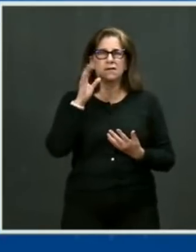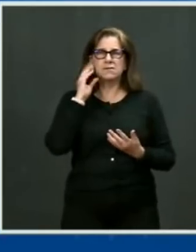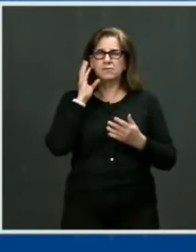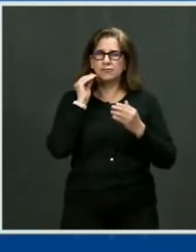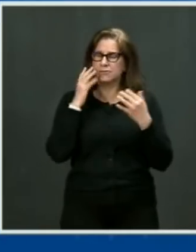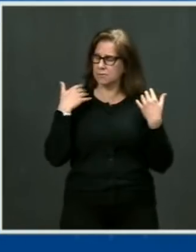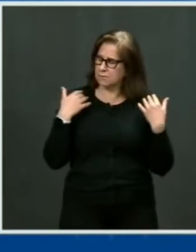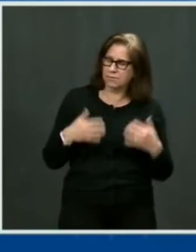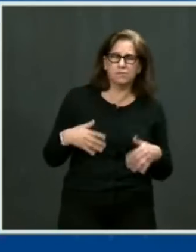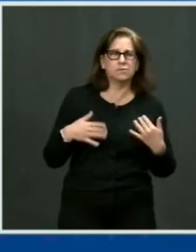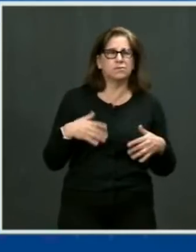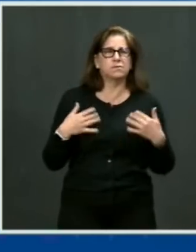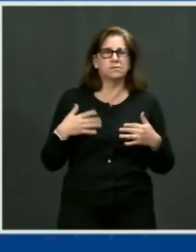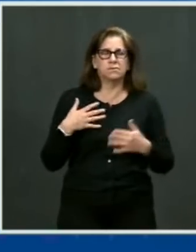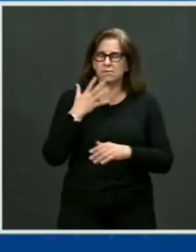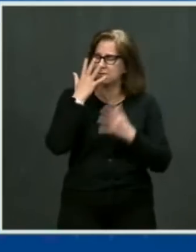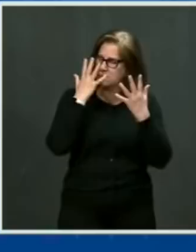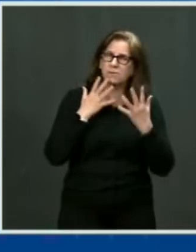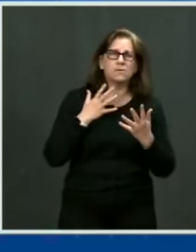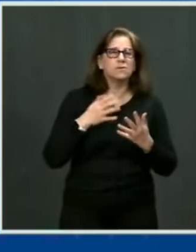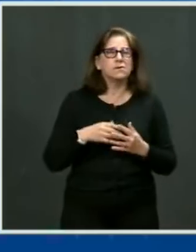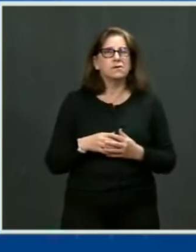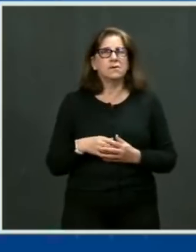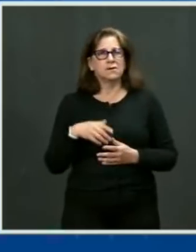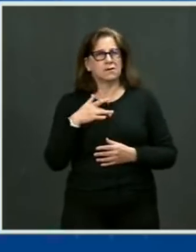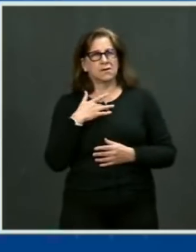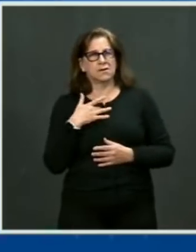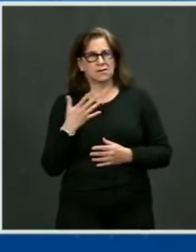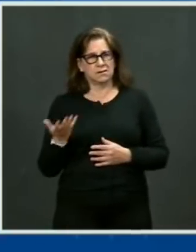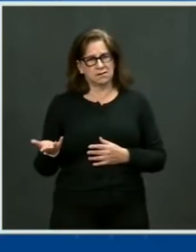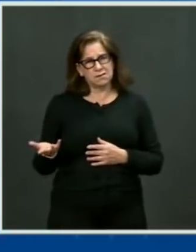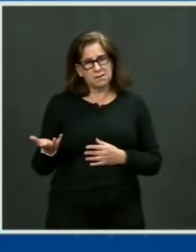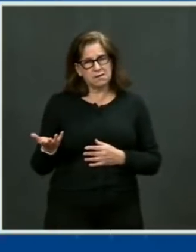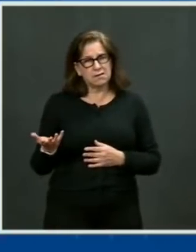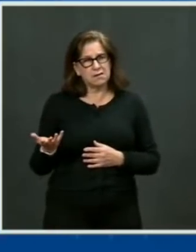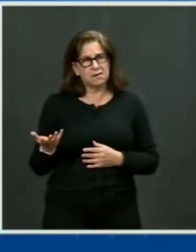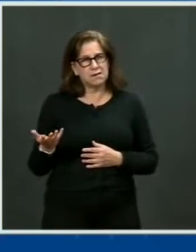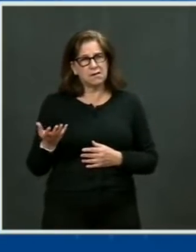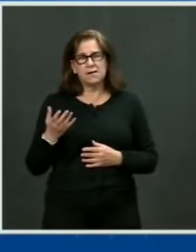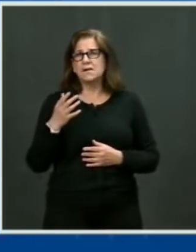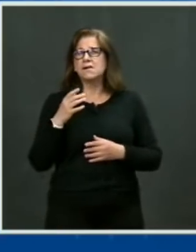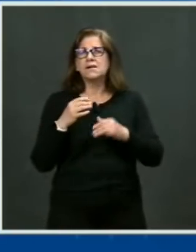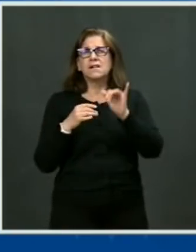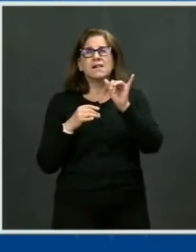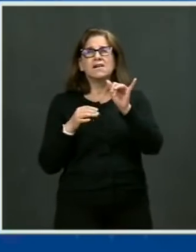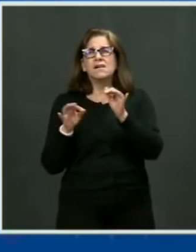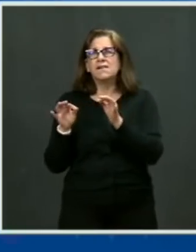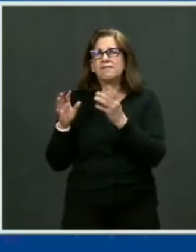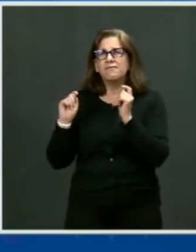when the seconds change your life forever. I've had the